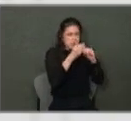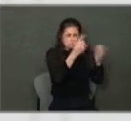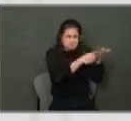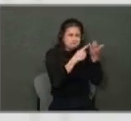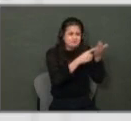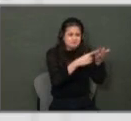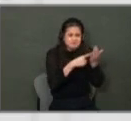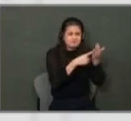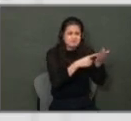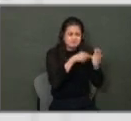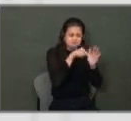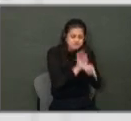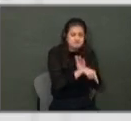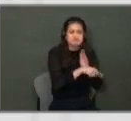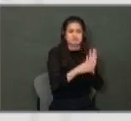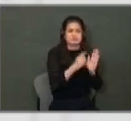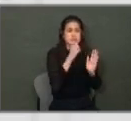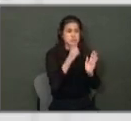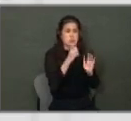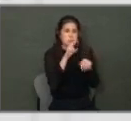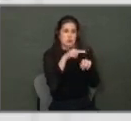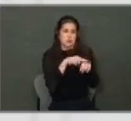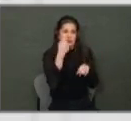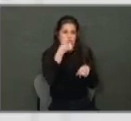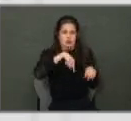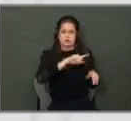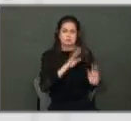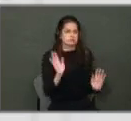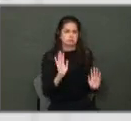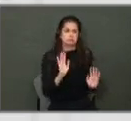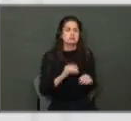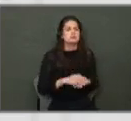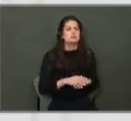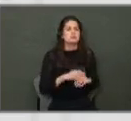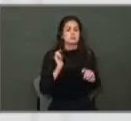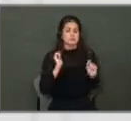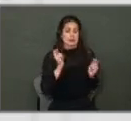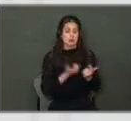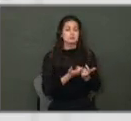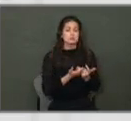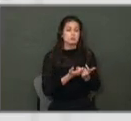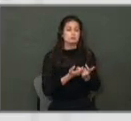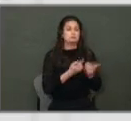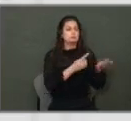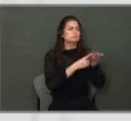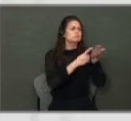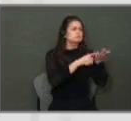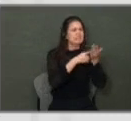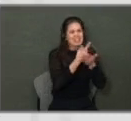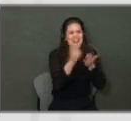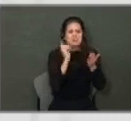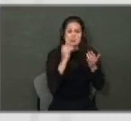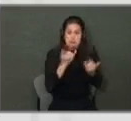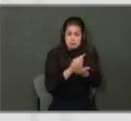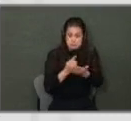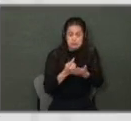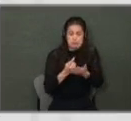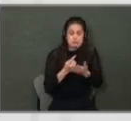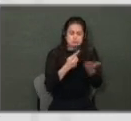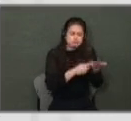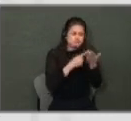on this front. Very unusual for us. And as the council talked last week and this week,